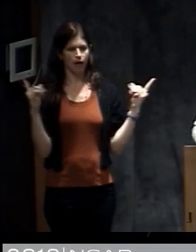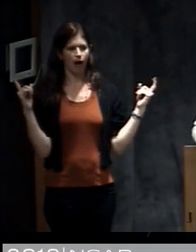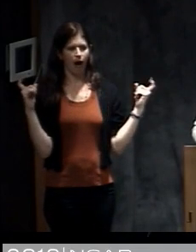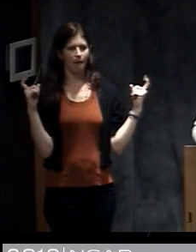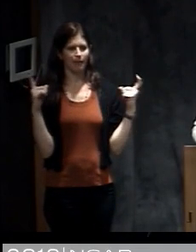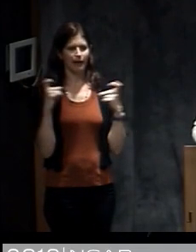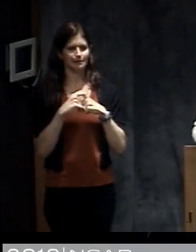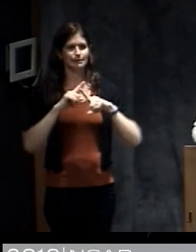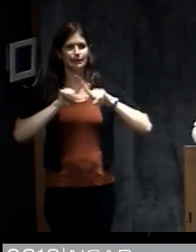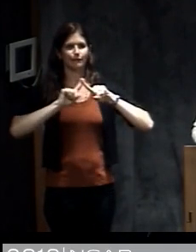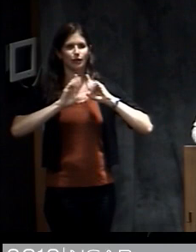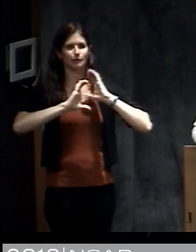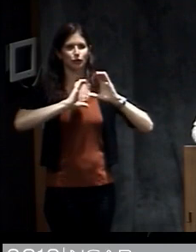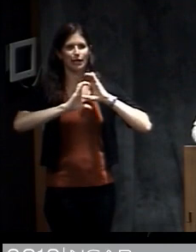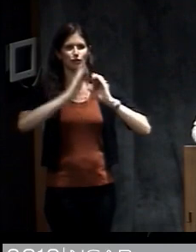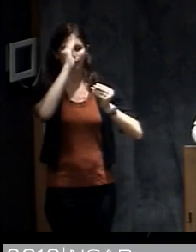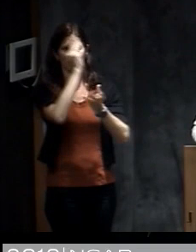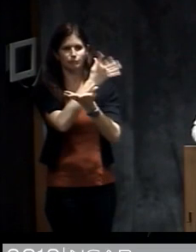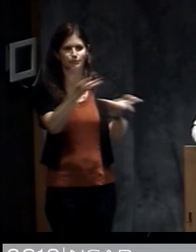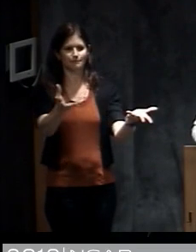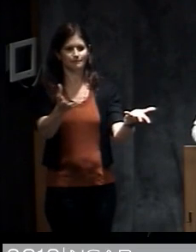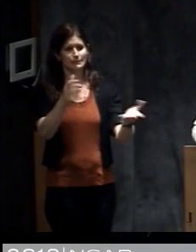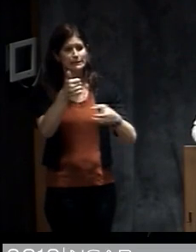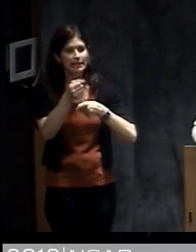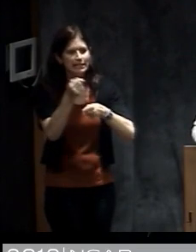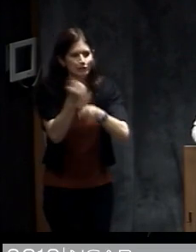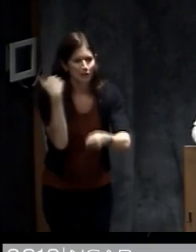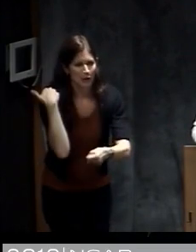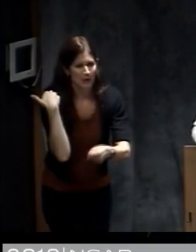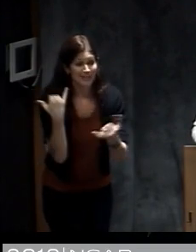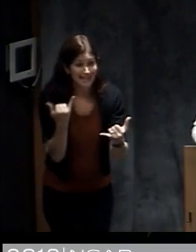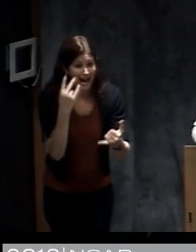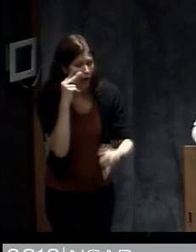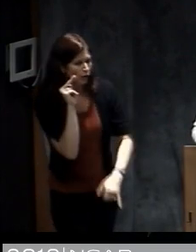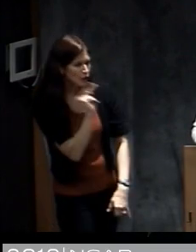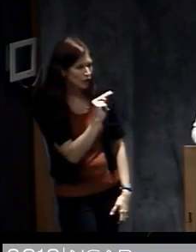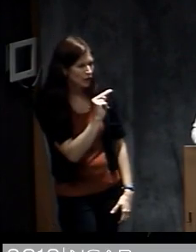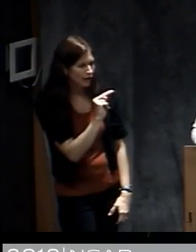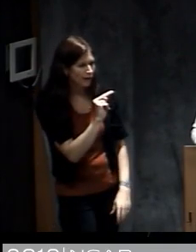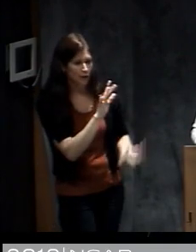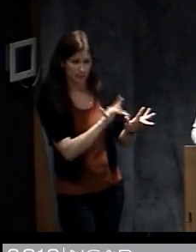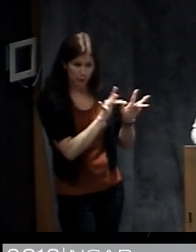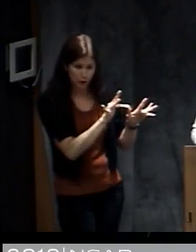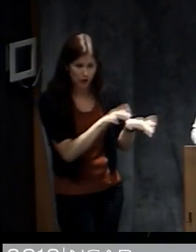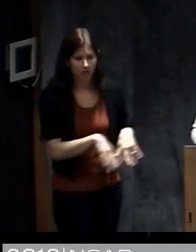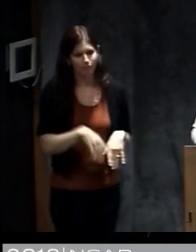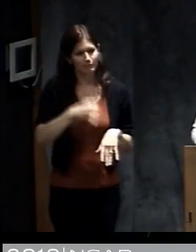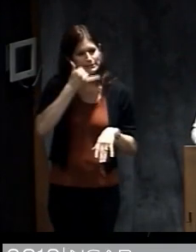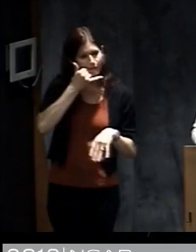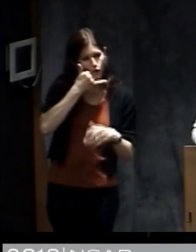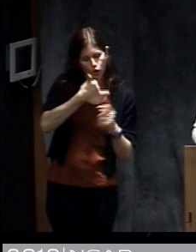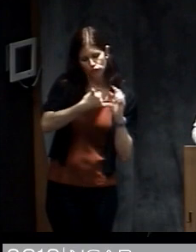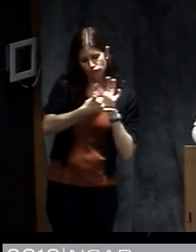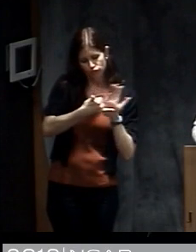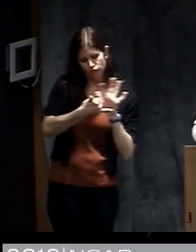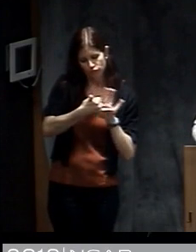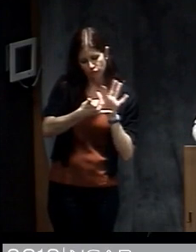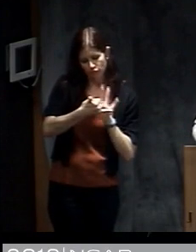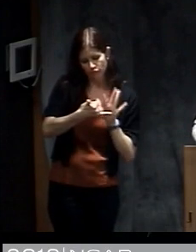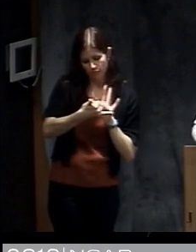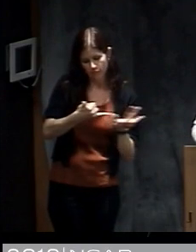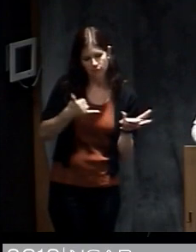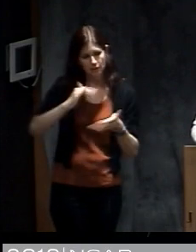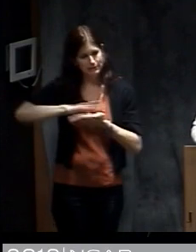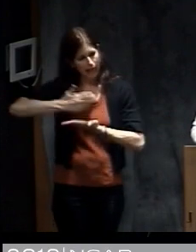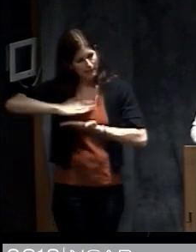were in 1969 or even 10 years ago. People can look up information on their computers, on their cell phones, on their tablets, as